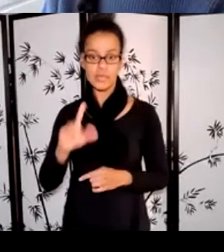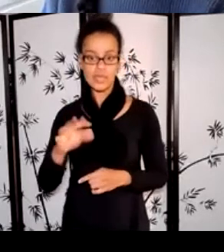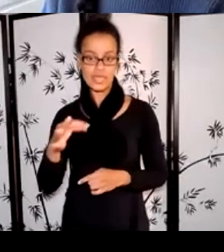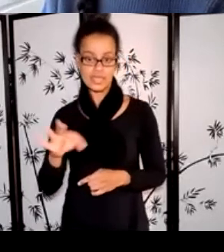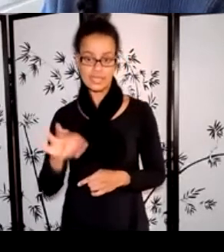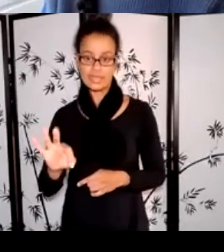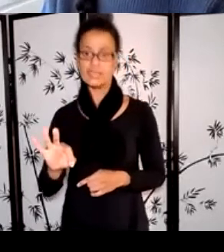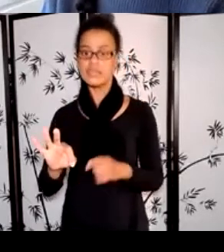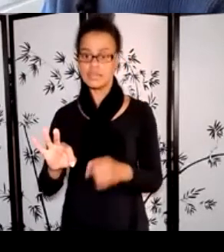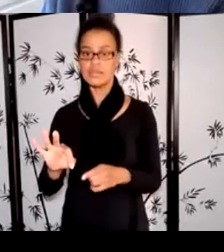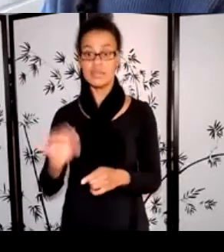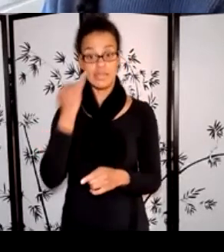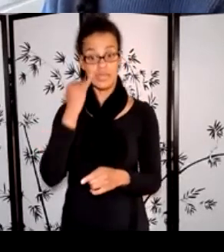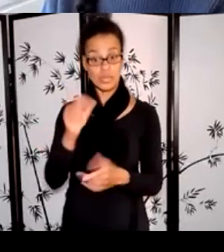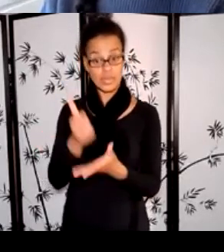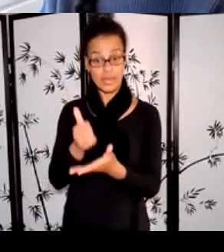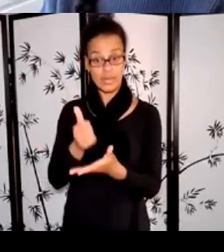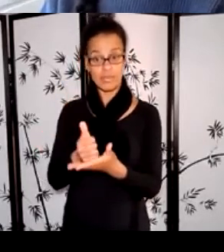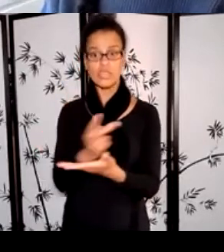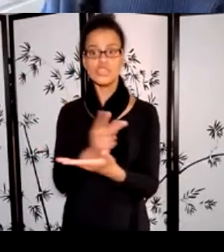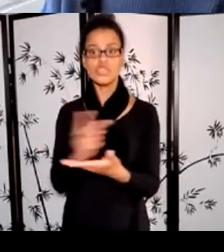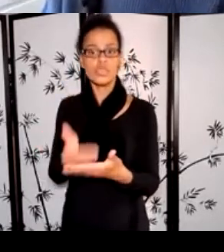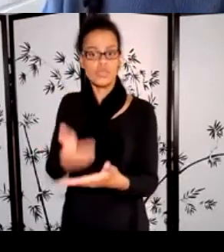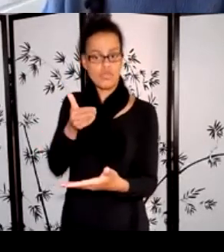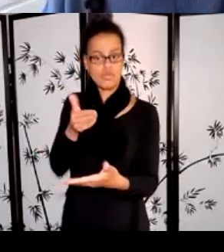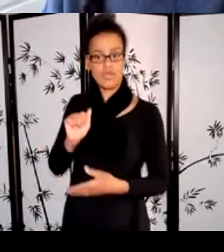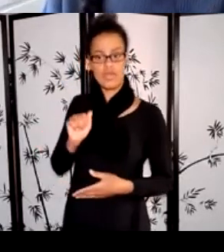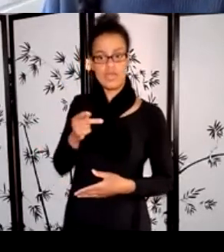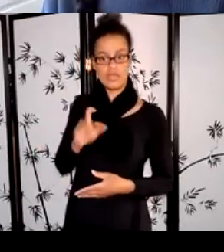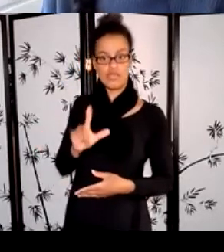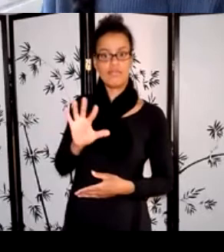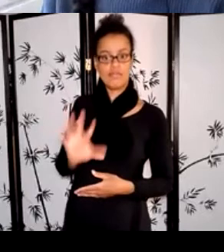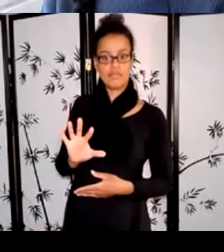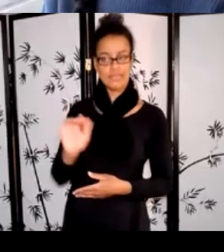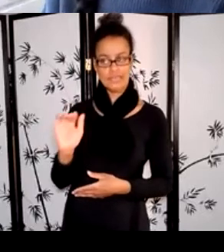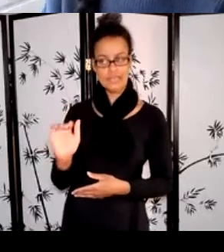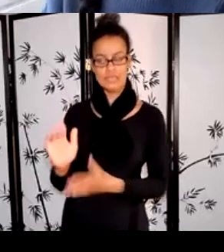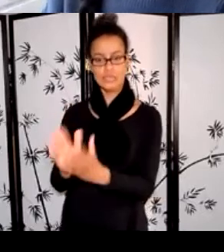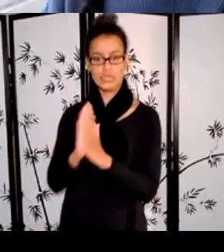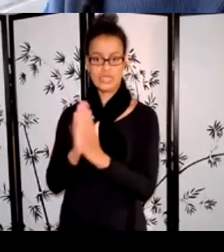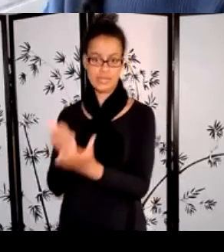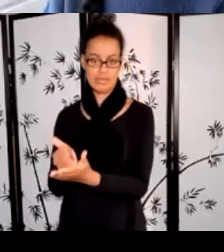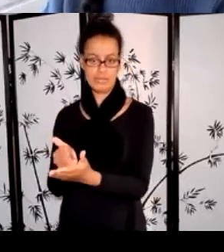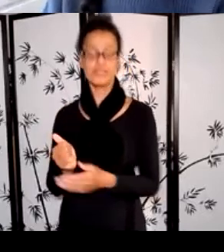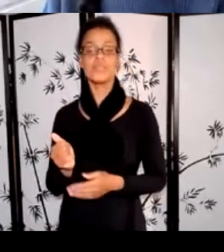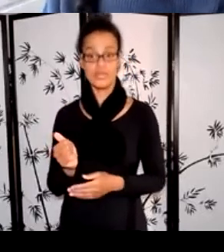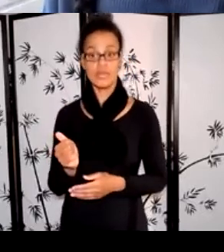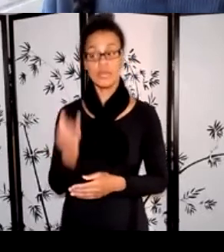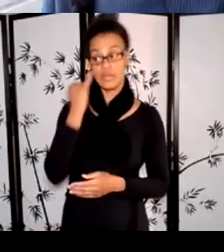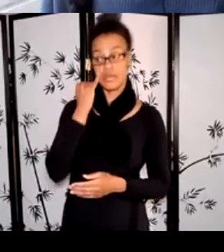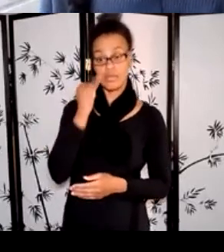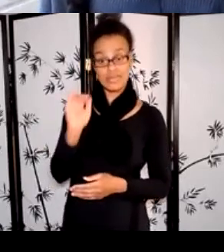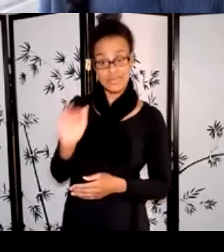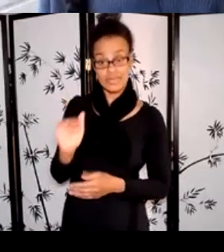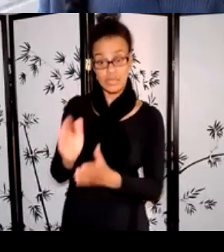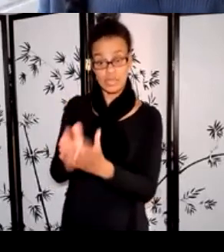April 5th if possible. If you request assistance, you'll need to provide the name and contact info of someone who can help you,